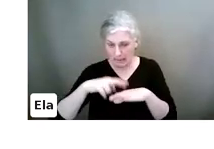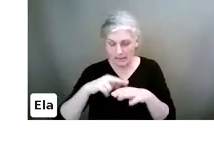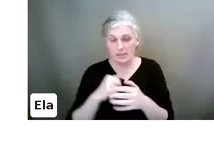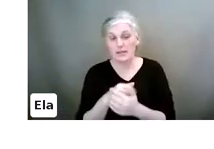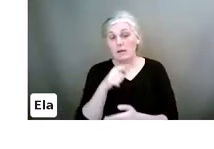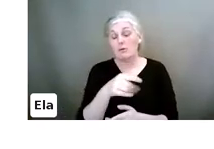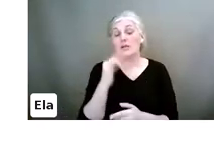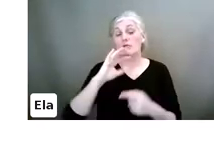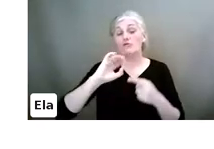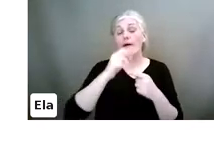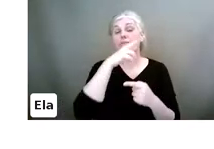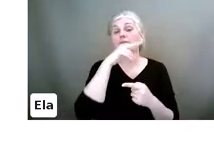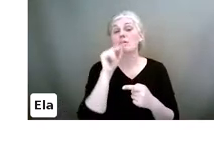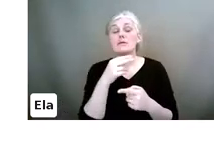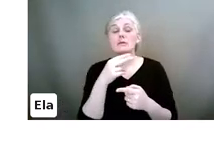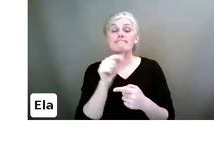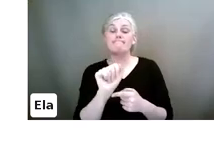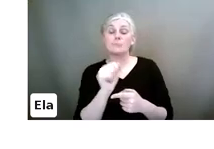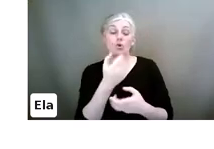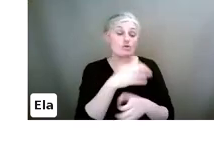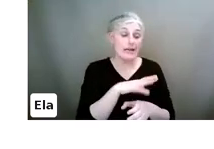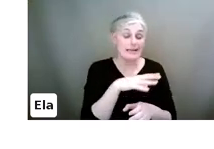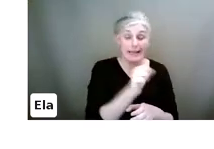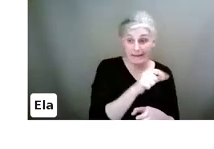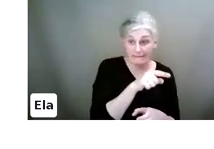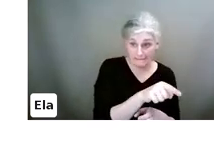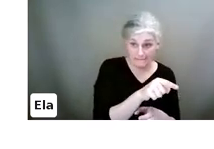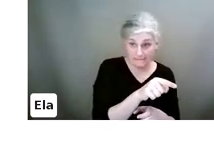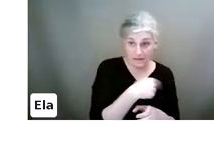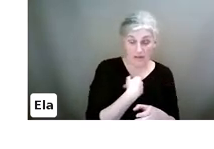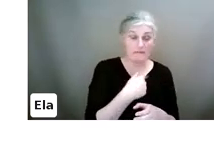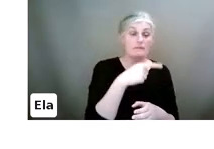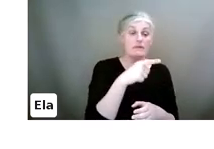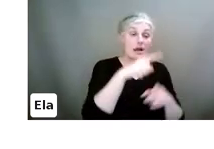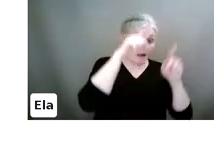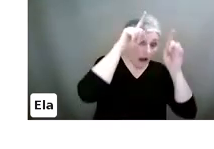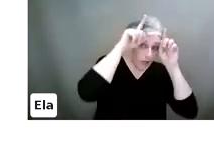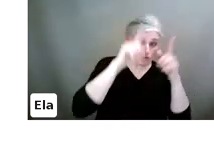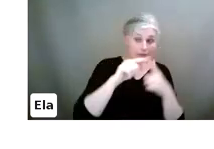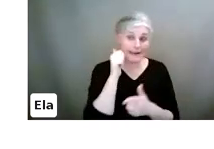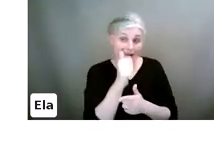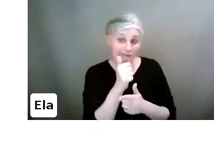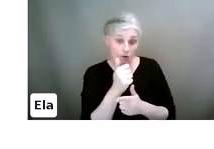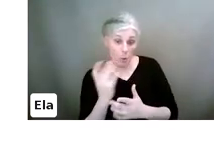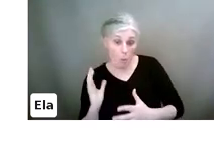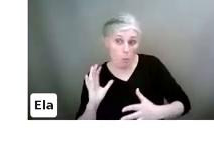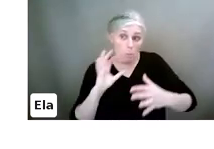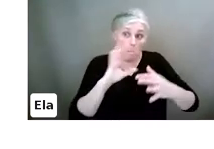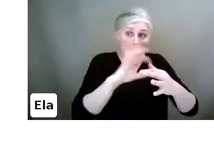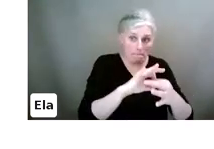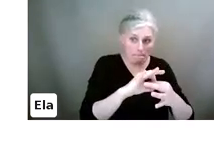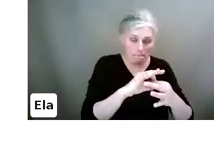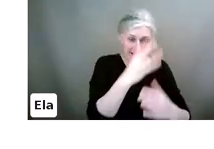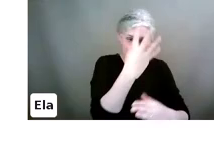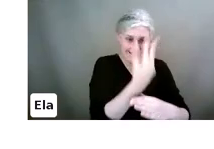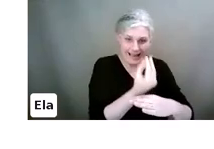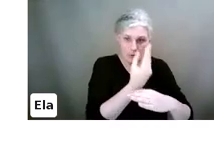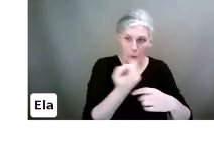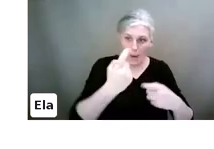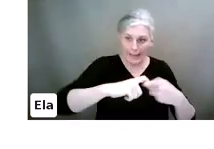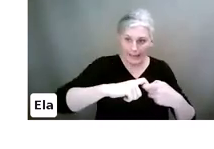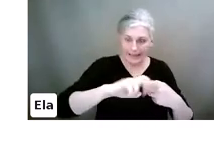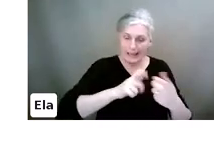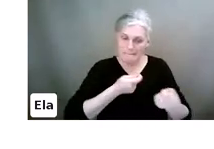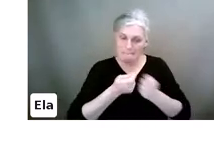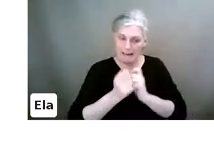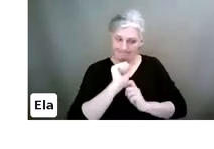child, for example, has an Android device and you have an iPhone, you can download the Family Link to your iPhone. And you can manage the